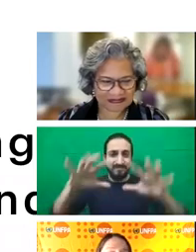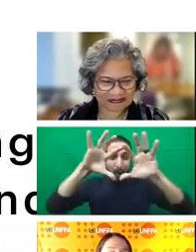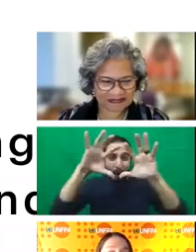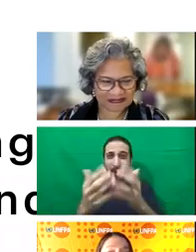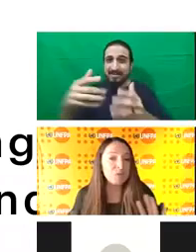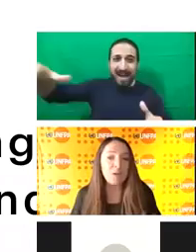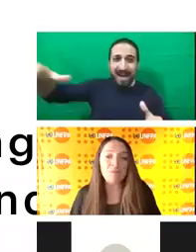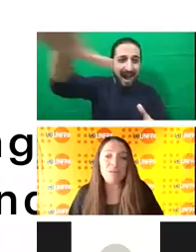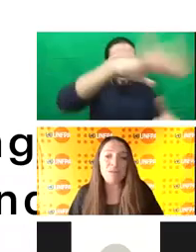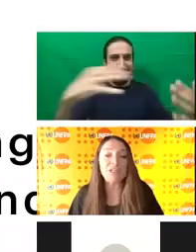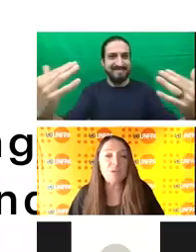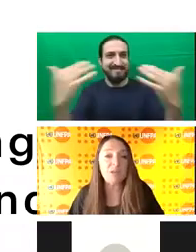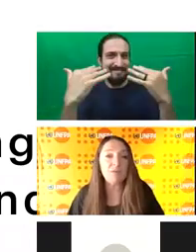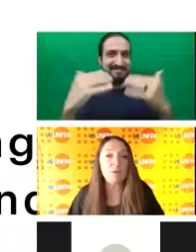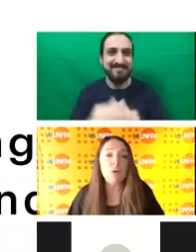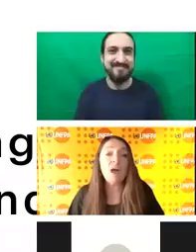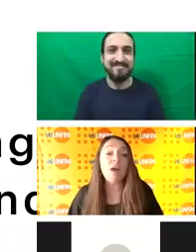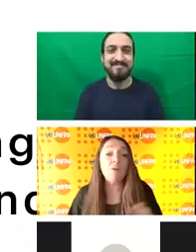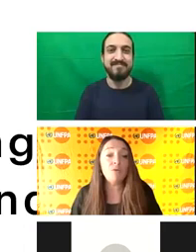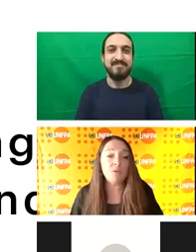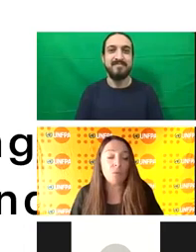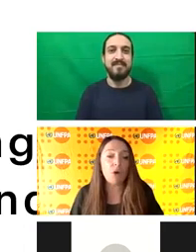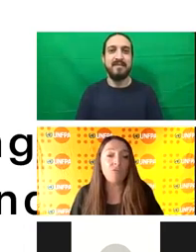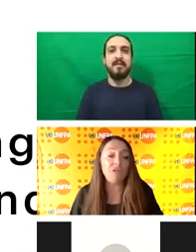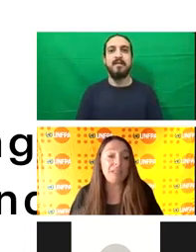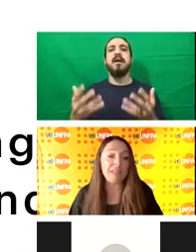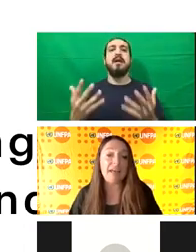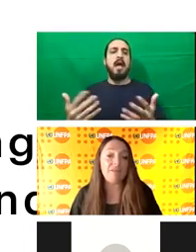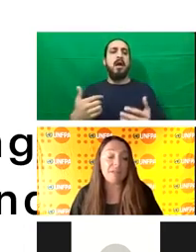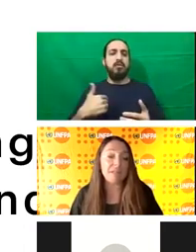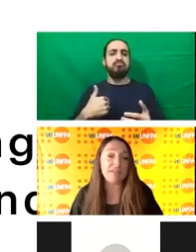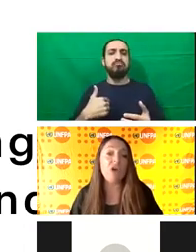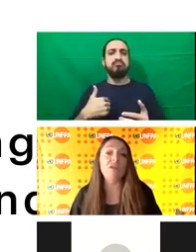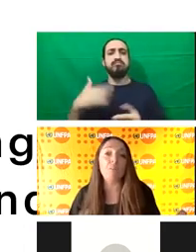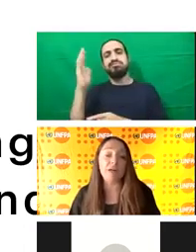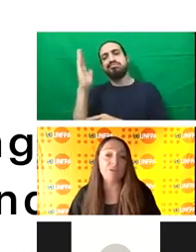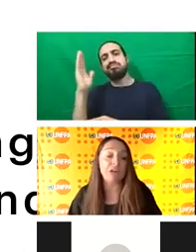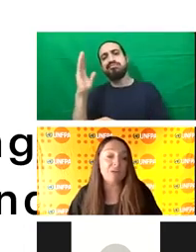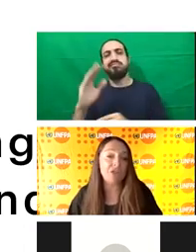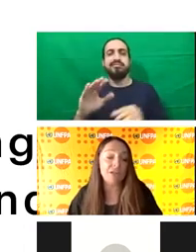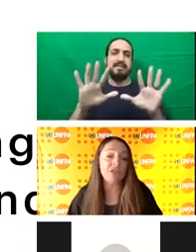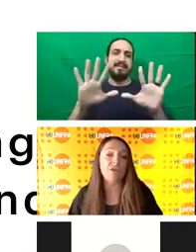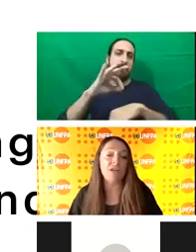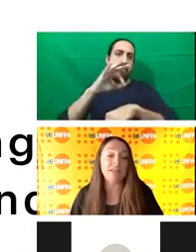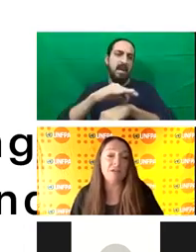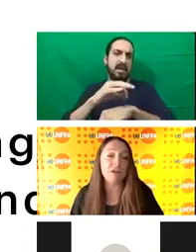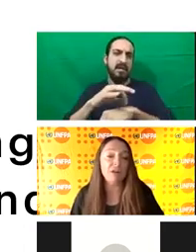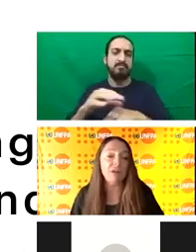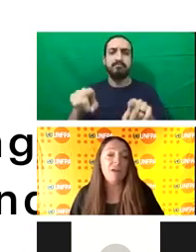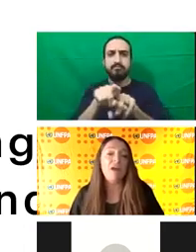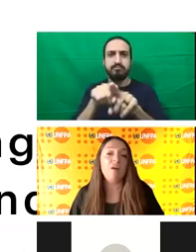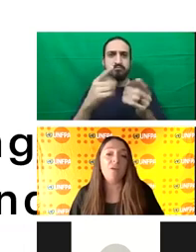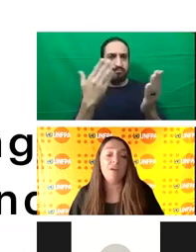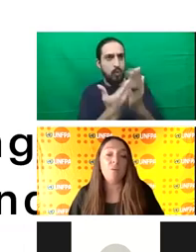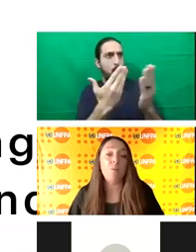will spend the next 10-12 minutes just to give you an overview of the recent evidence on the impact of climate change on SRHR.